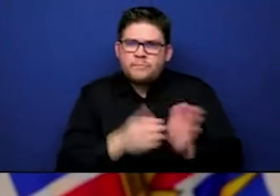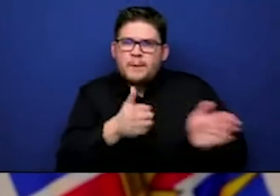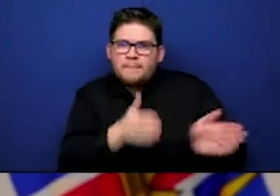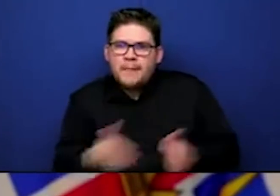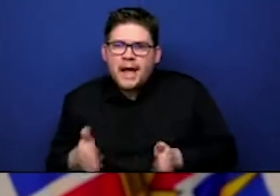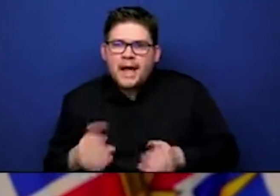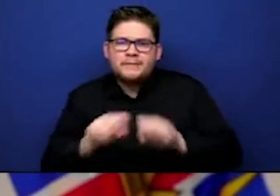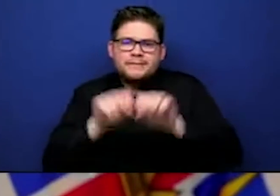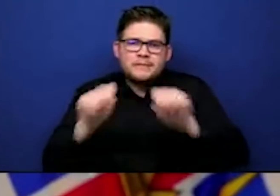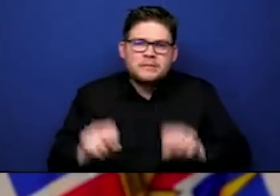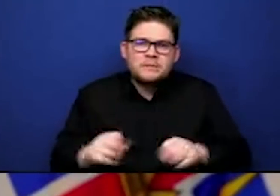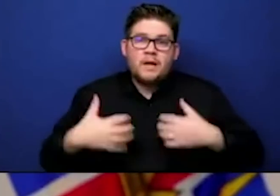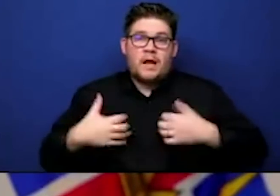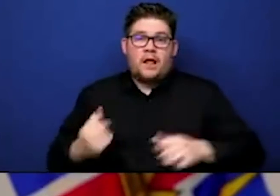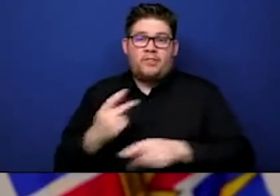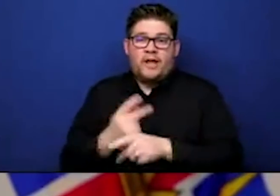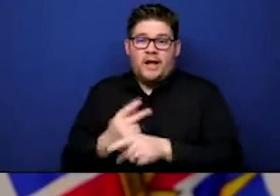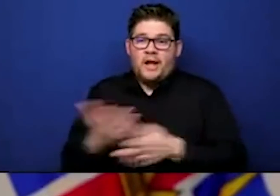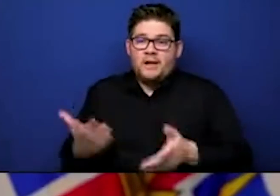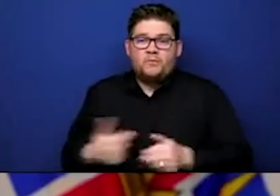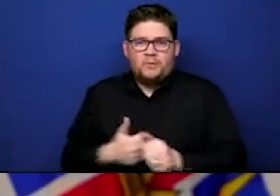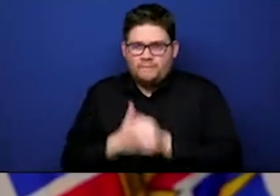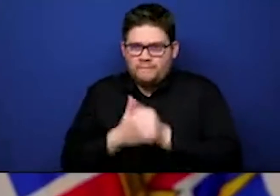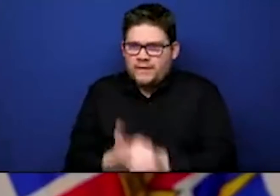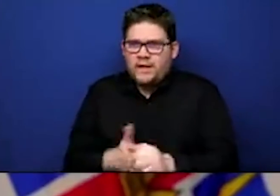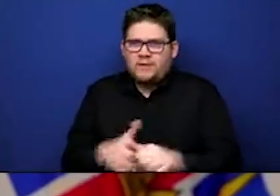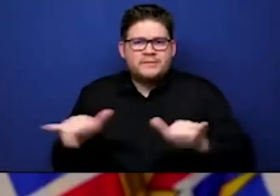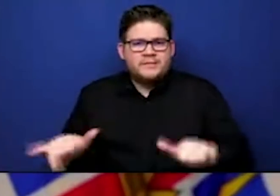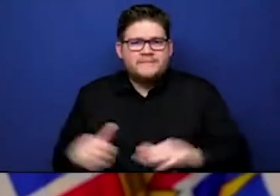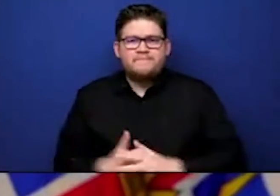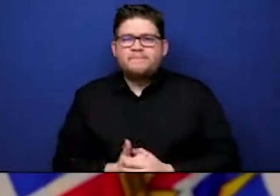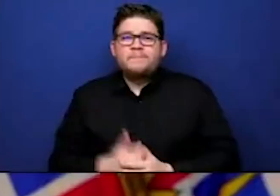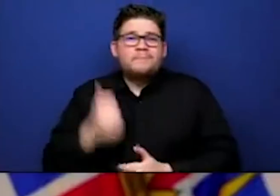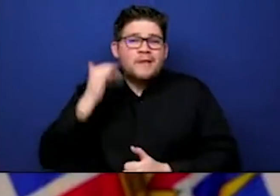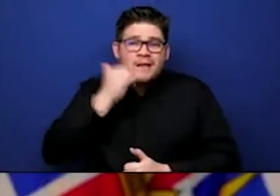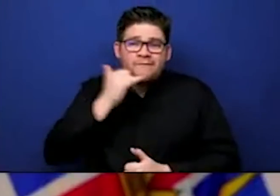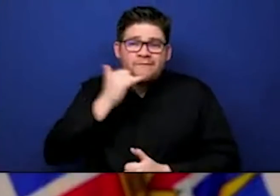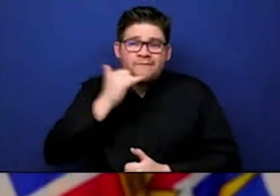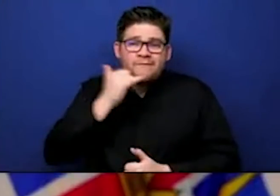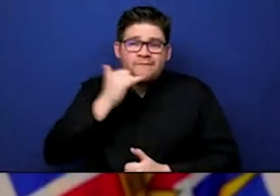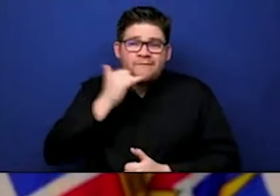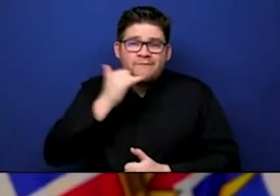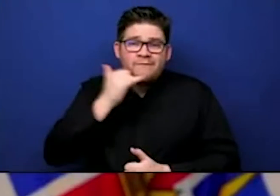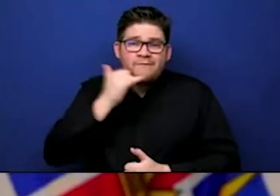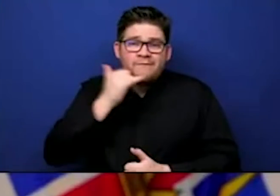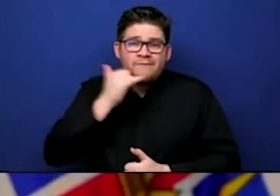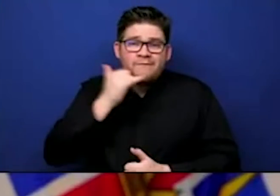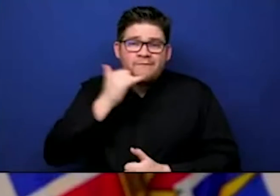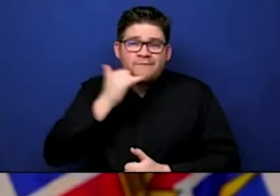So we meet every single day to talk about the impacts on what we're seeing.